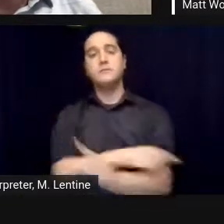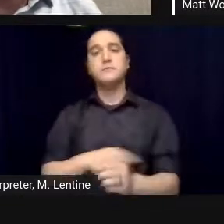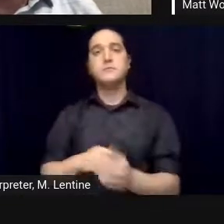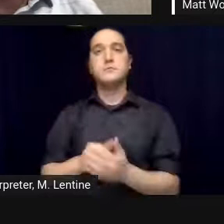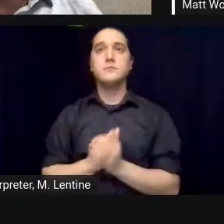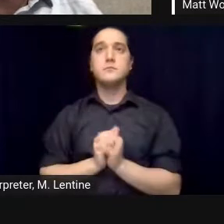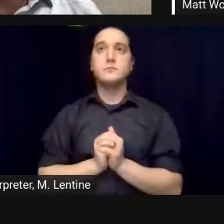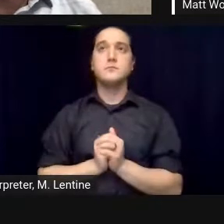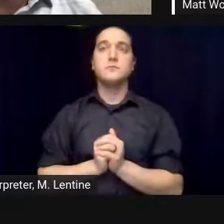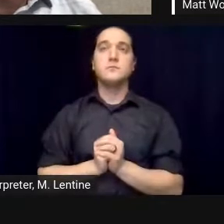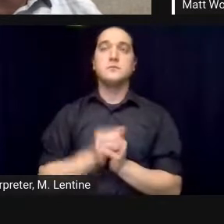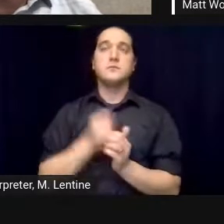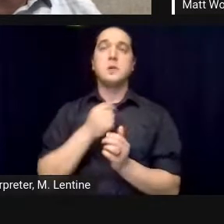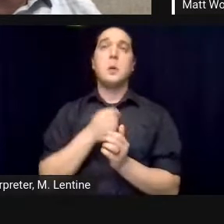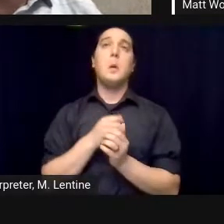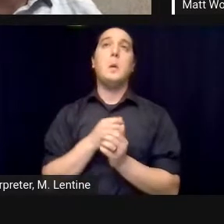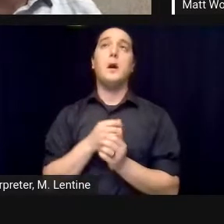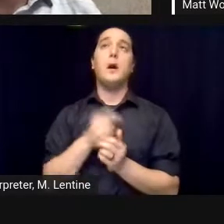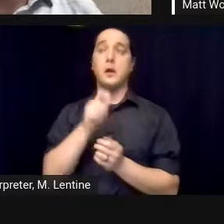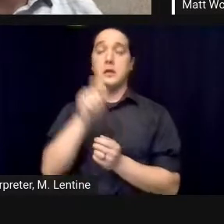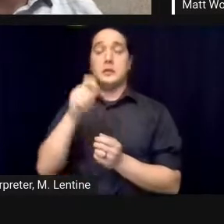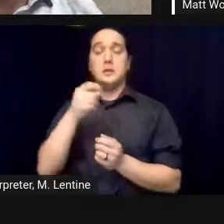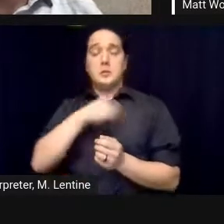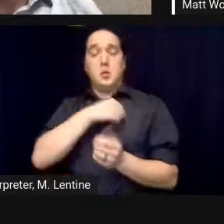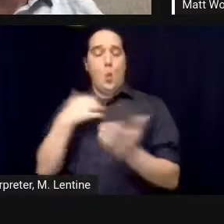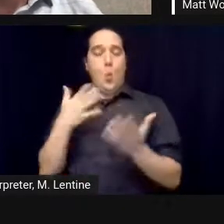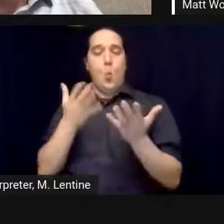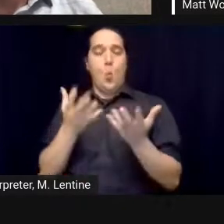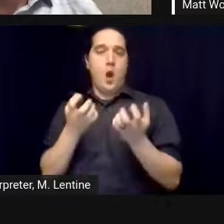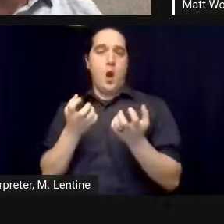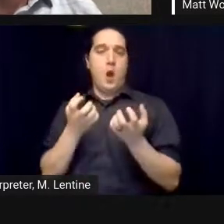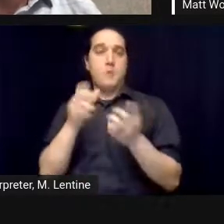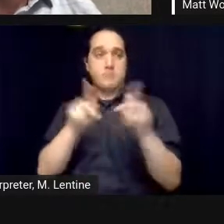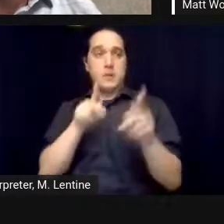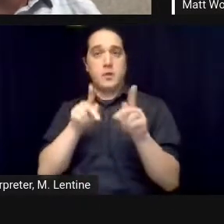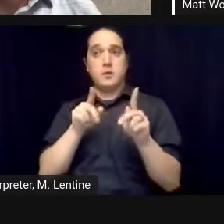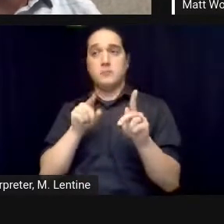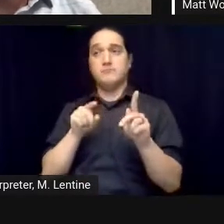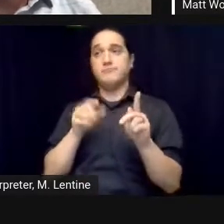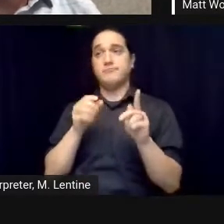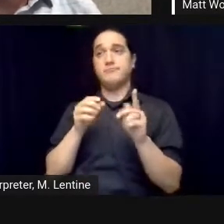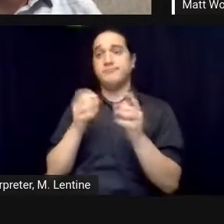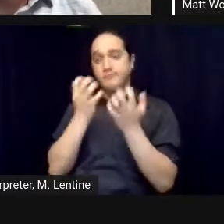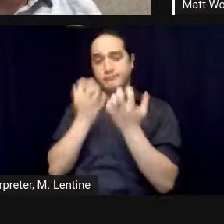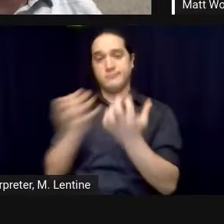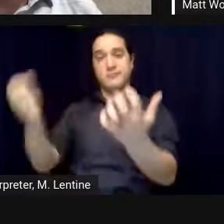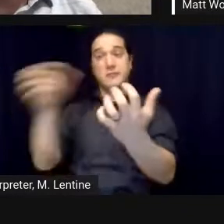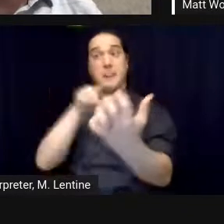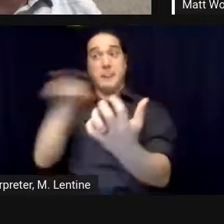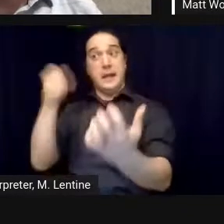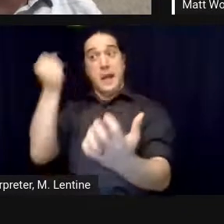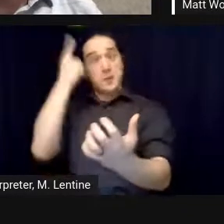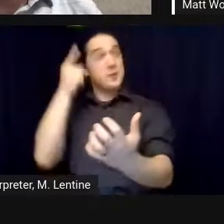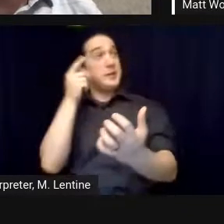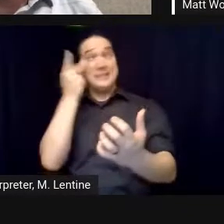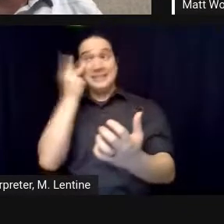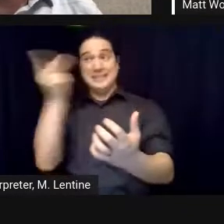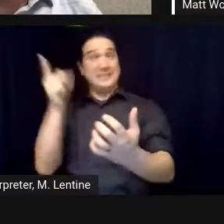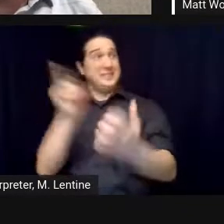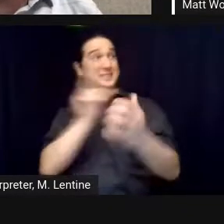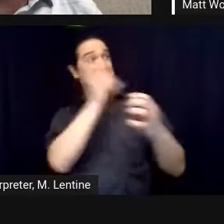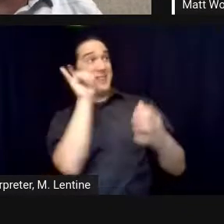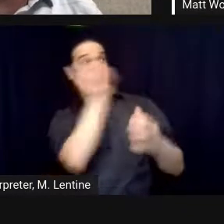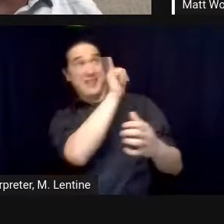so we wanted people to understand um what the method of the science was what the intentions of it were and to